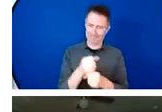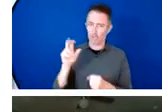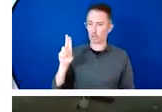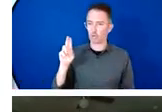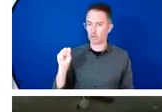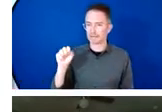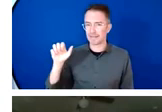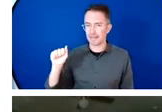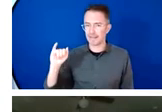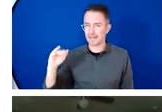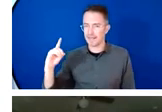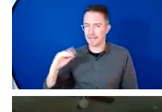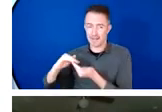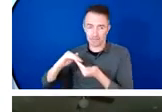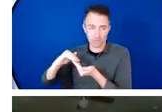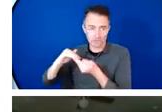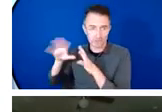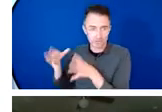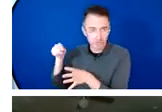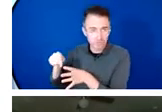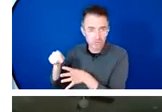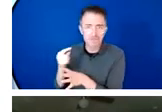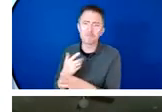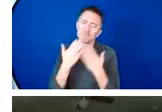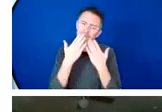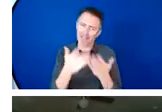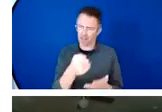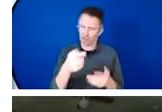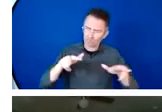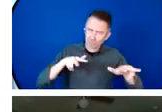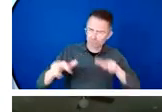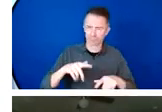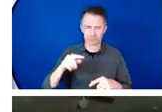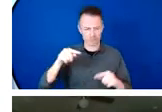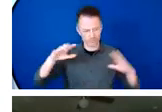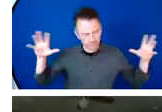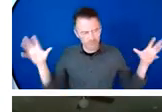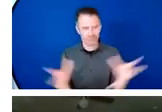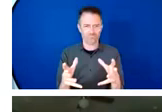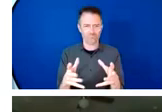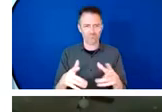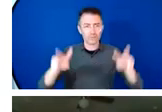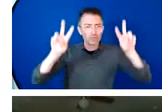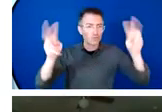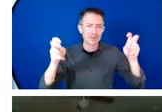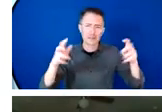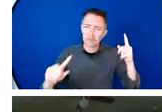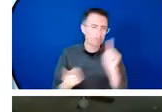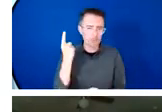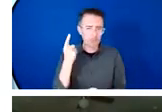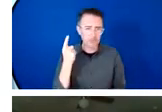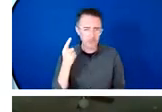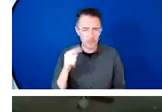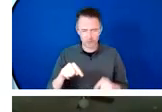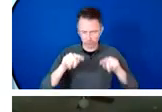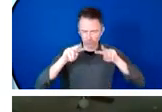convening such an important and timely discussion on the integration of sexual and reproductive health and rights into climate change